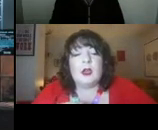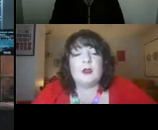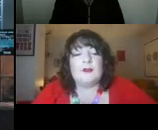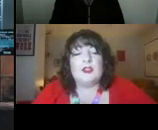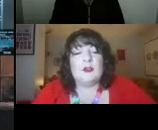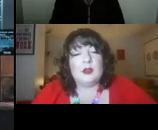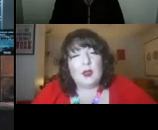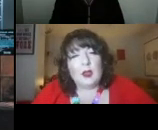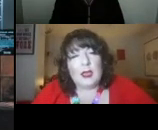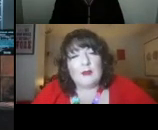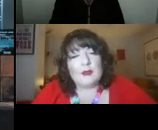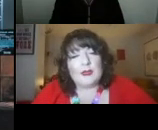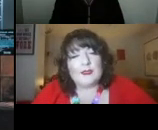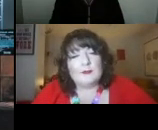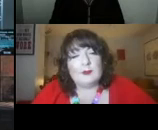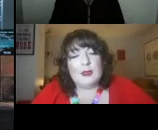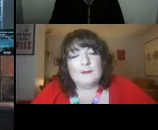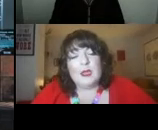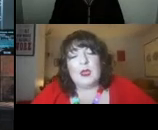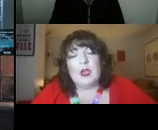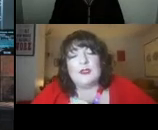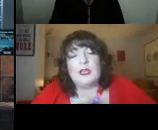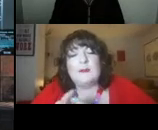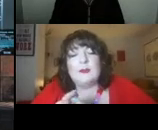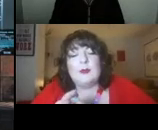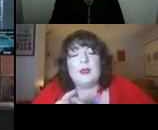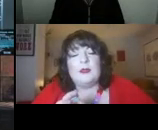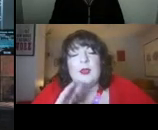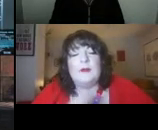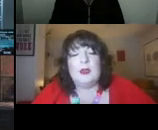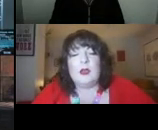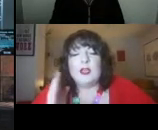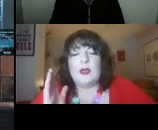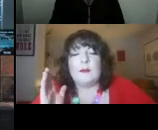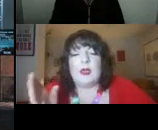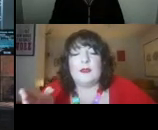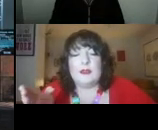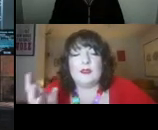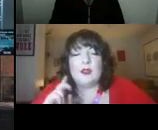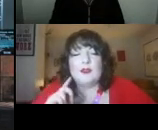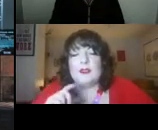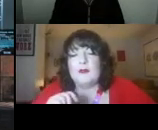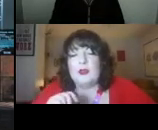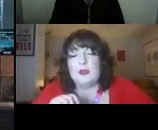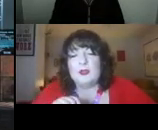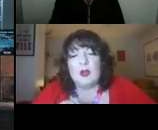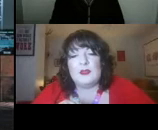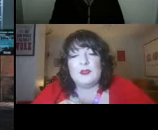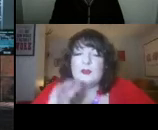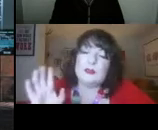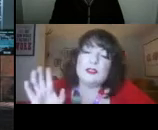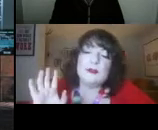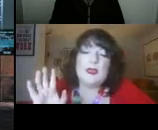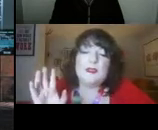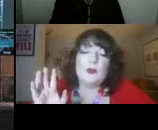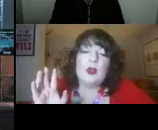brainchild of the Shangri-La area at Glastonbury, who teamed up with VR Jam and Sensar to deliver Lost Horizons,